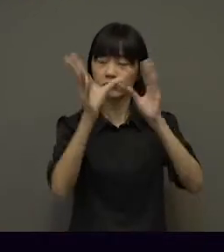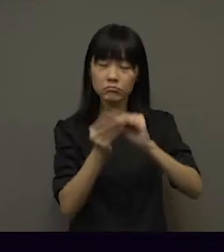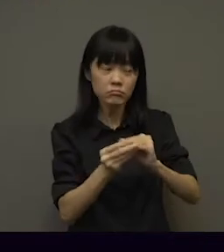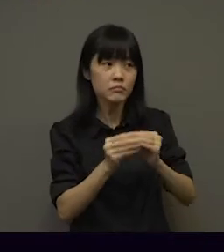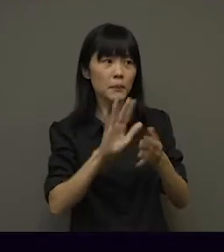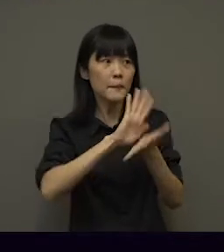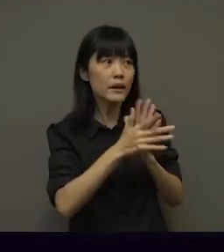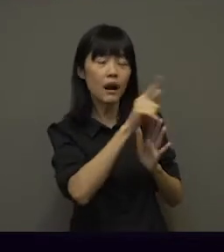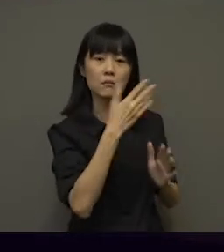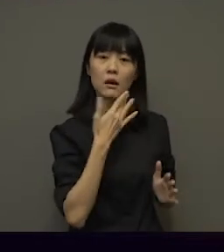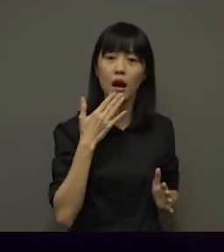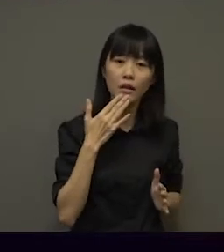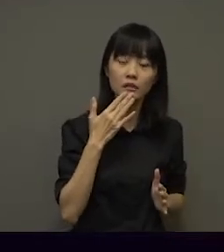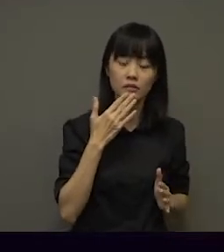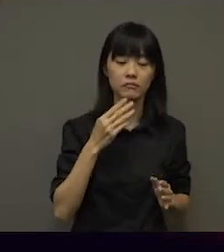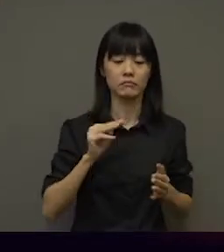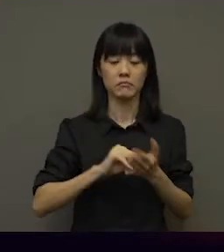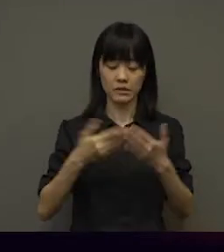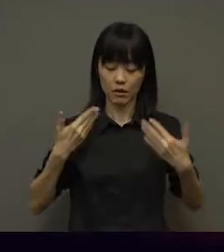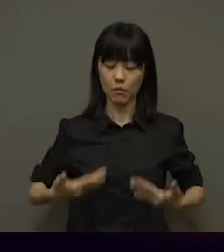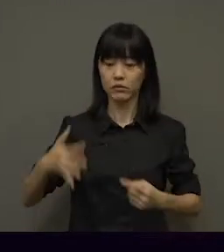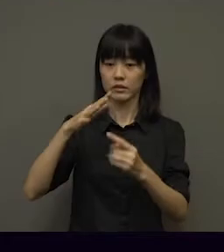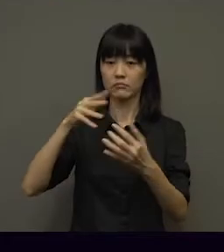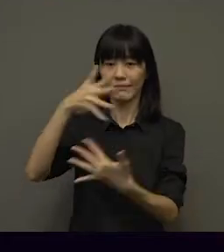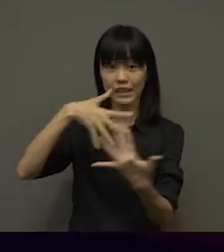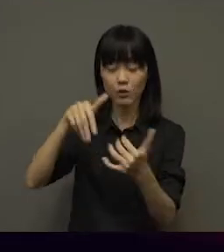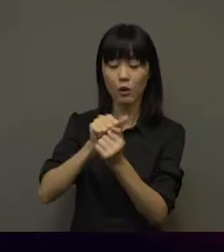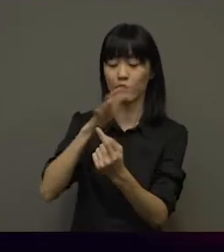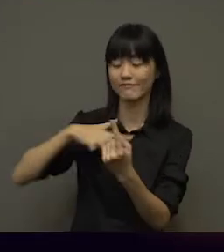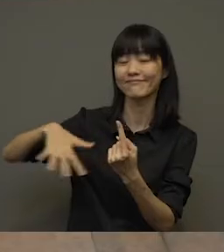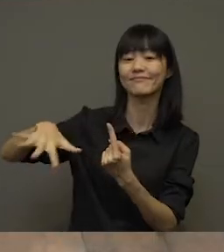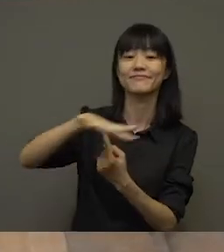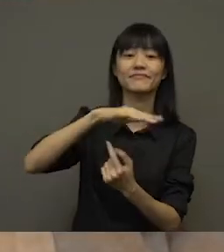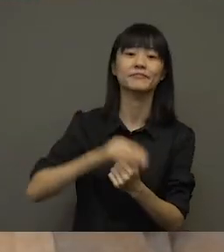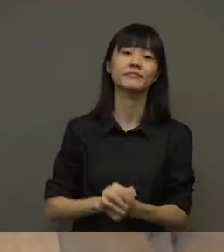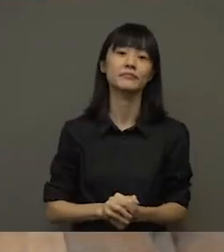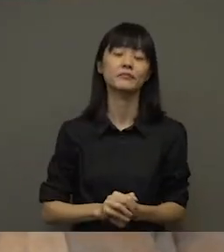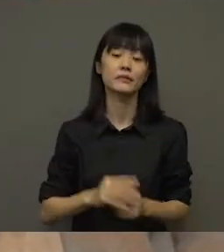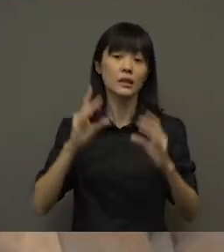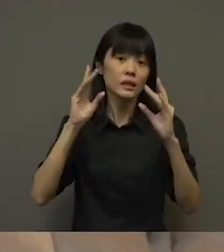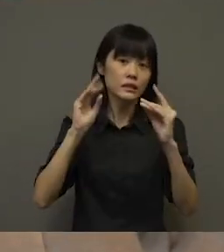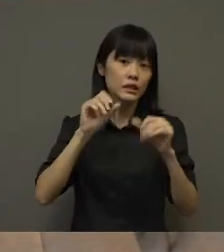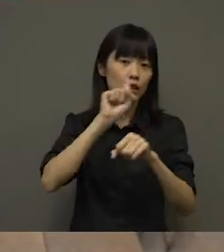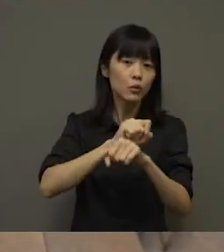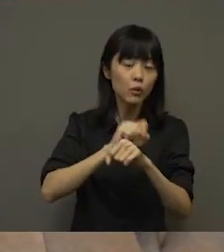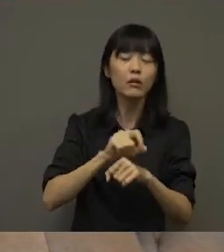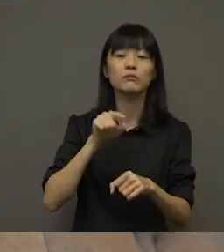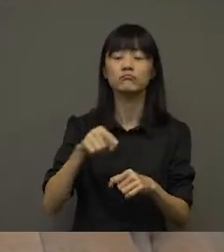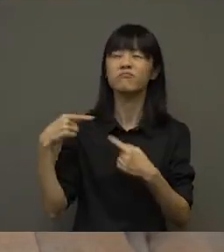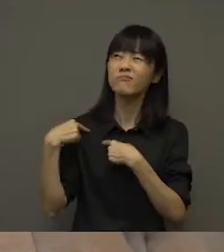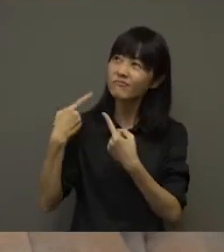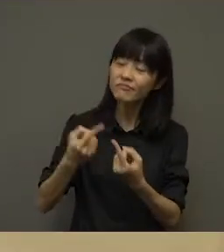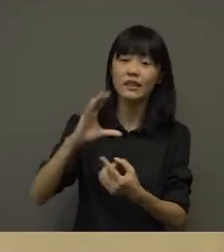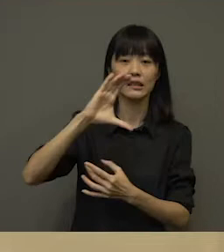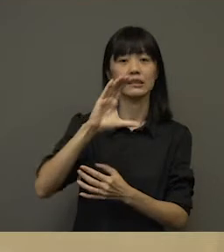spectrum of colours. It communicates how it evolves and it changes according to the landscape. I think Sticky was a work that we've been planning